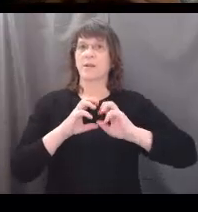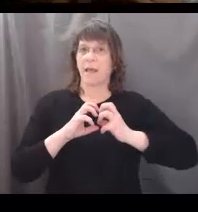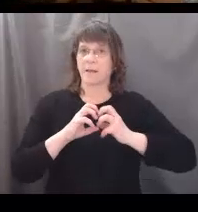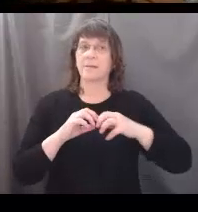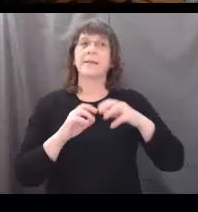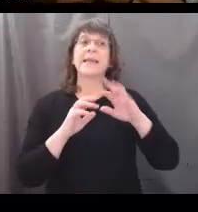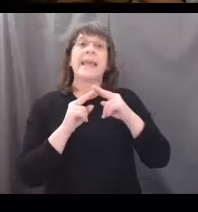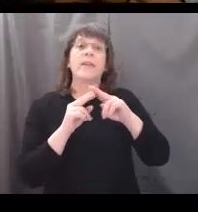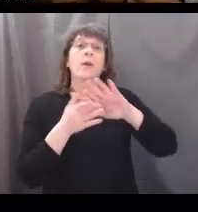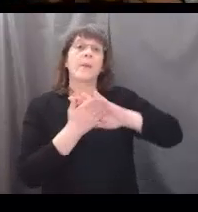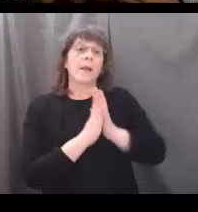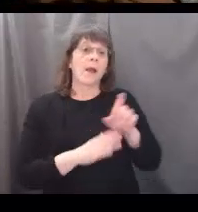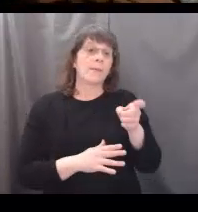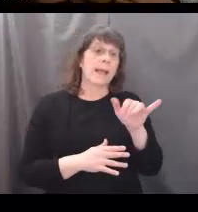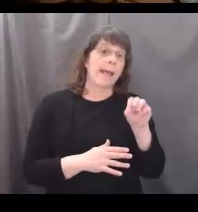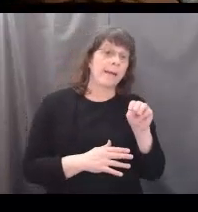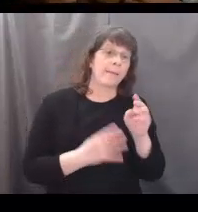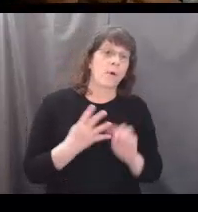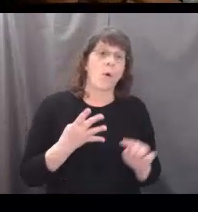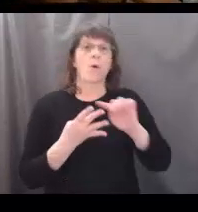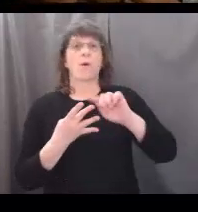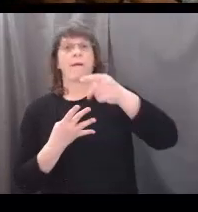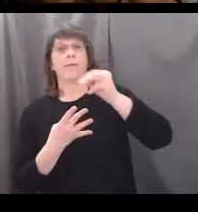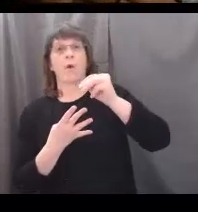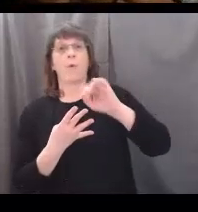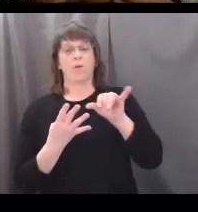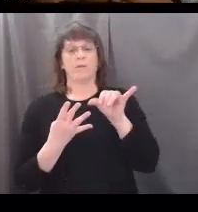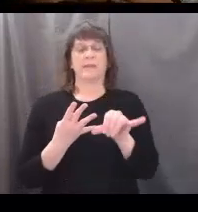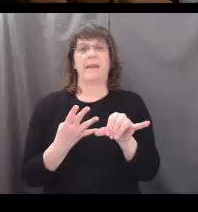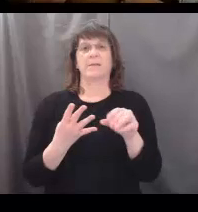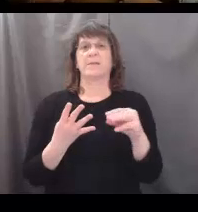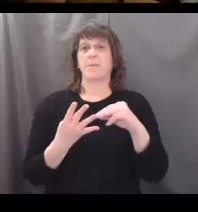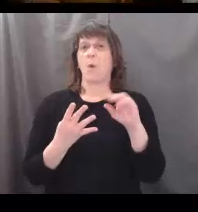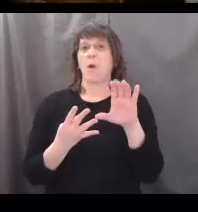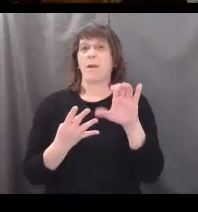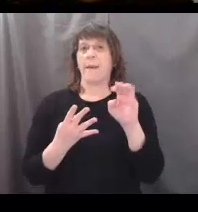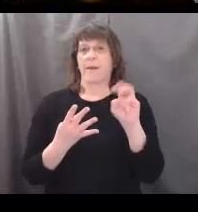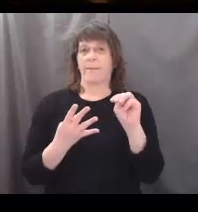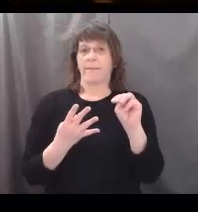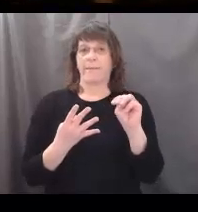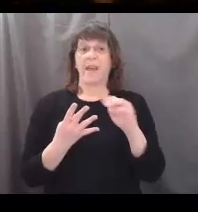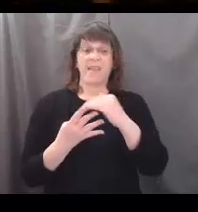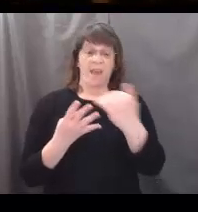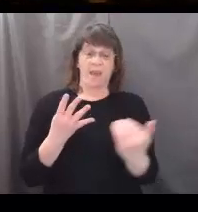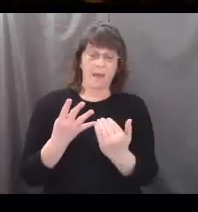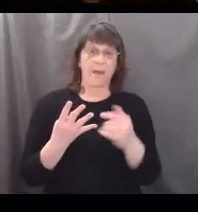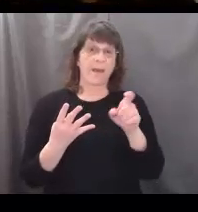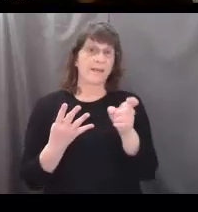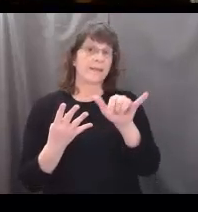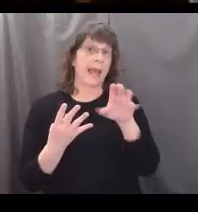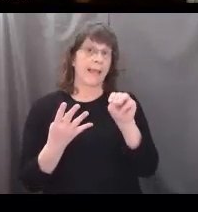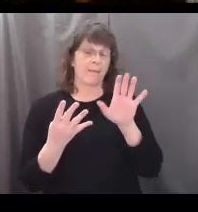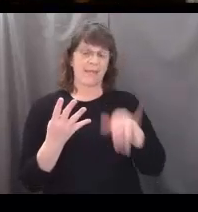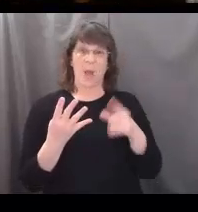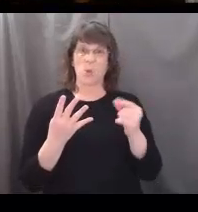either become the xylem, the phloem, or more cambium. After that we have the xylem. The purpose